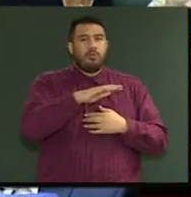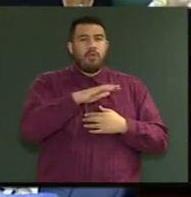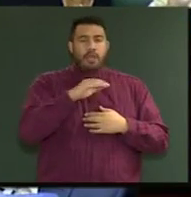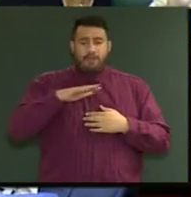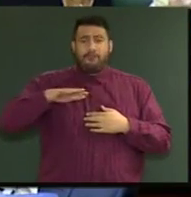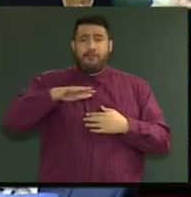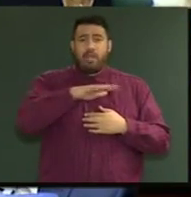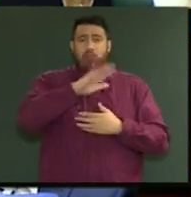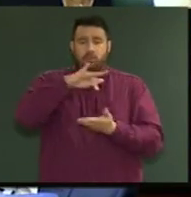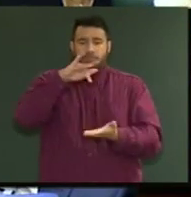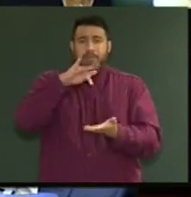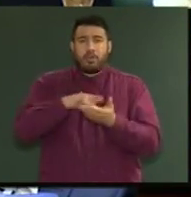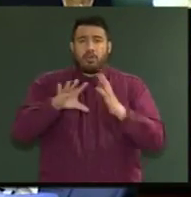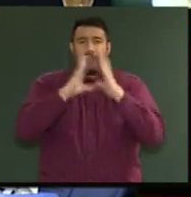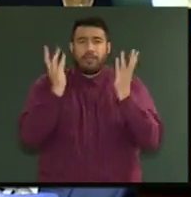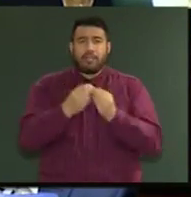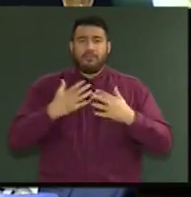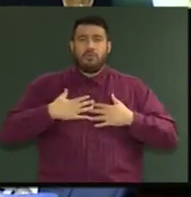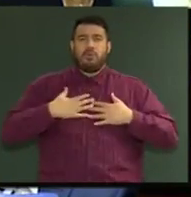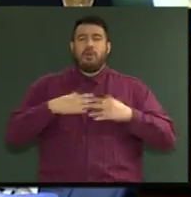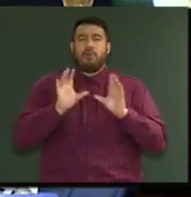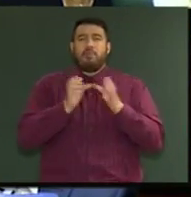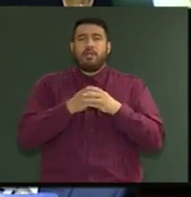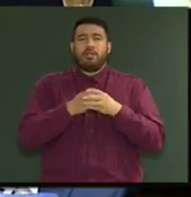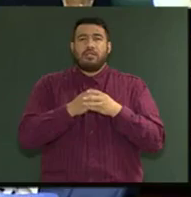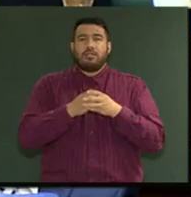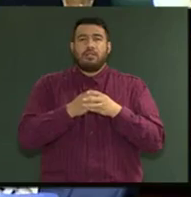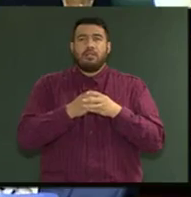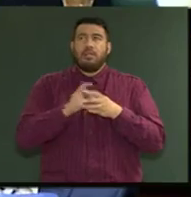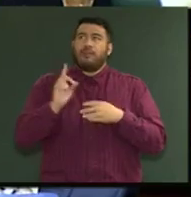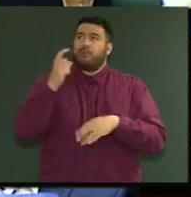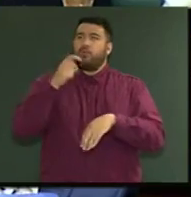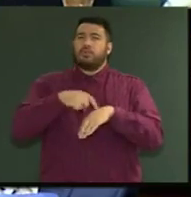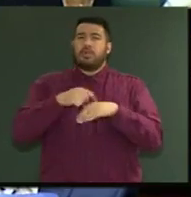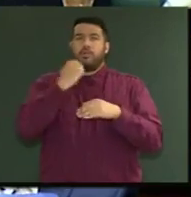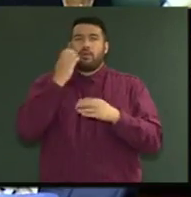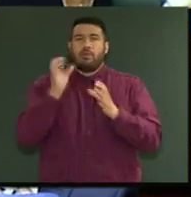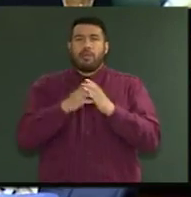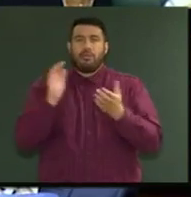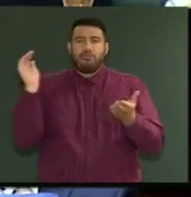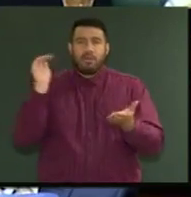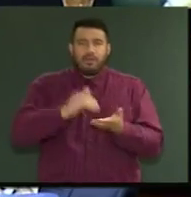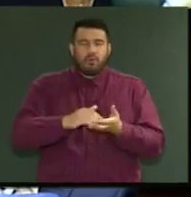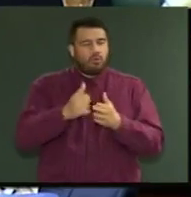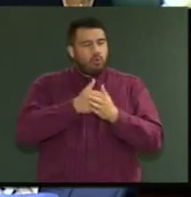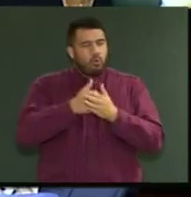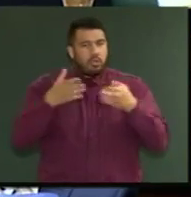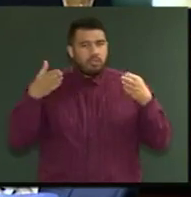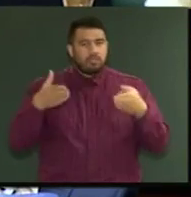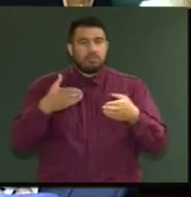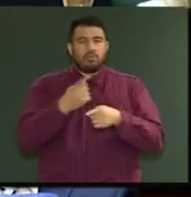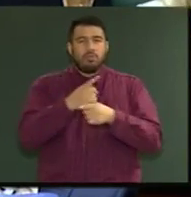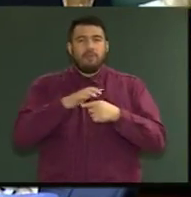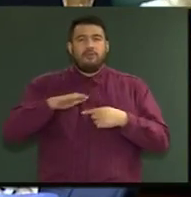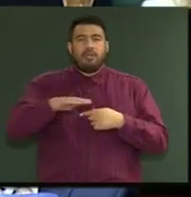the heart of what we have been about as a Māori Party. From the first time we came into this House, we've talked whānau at all times,